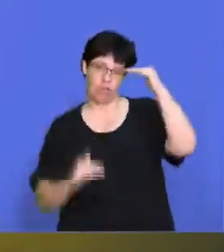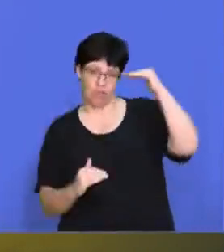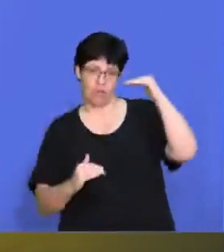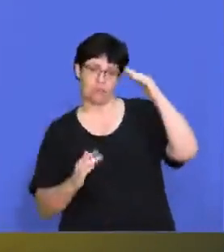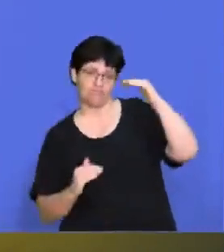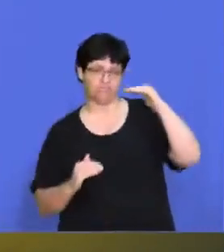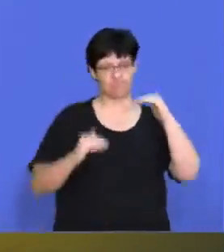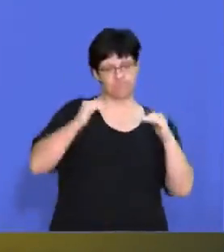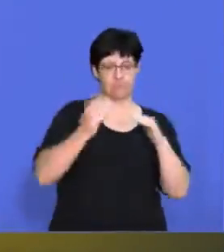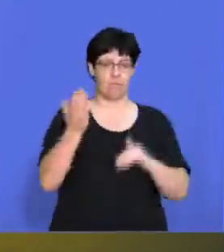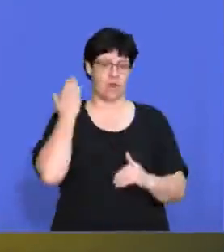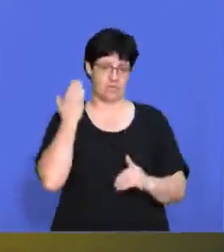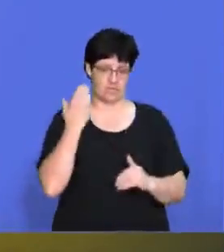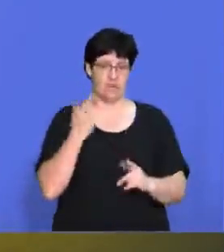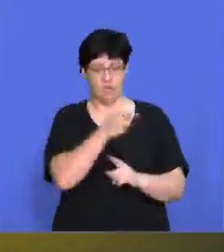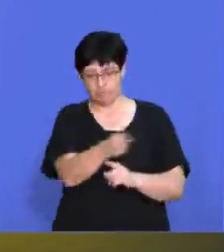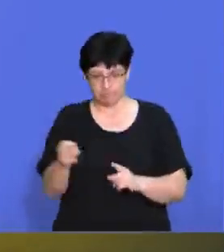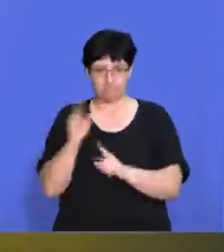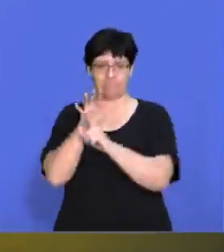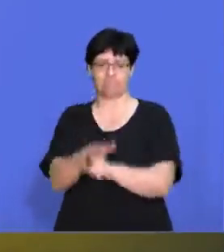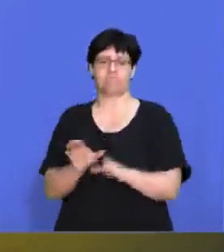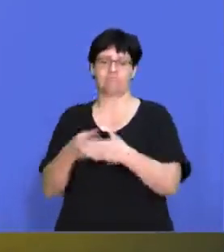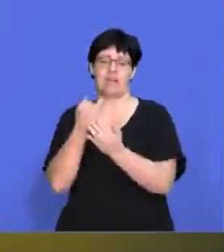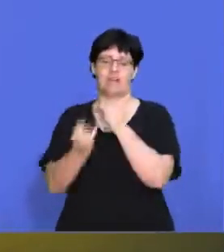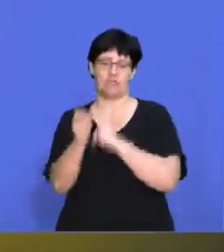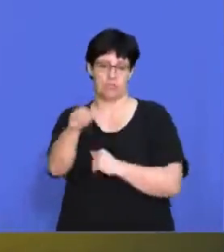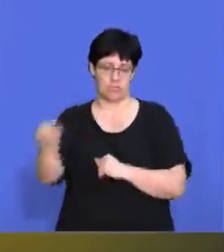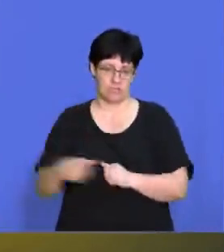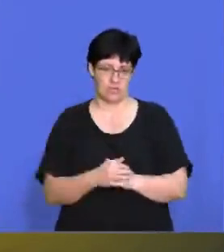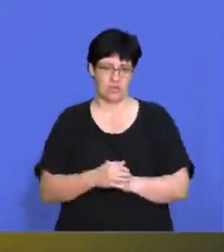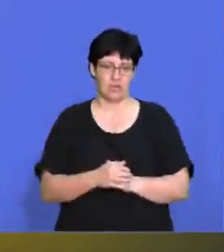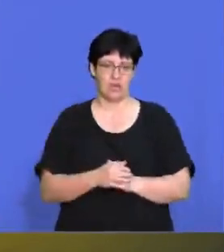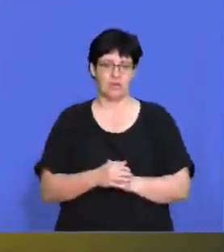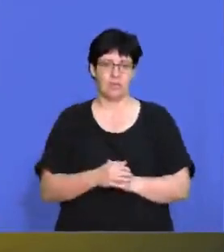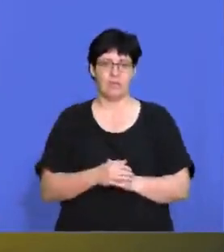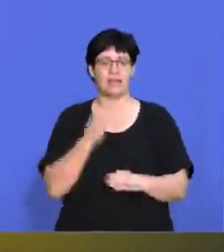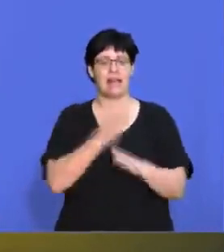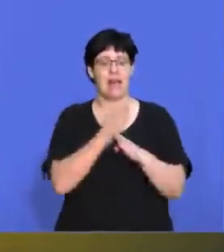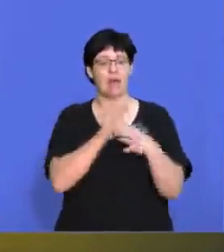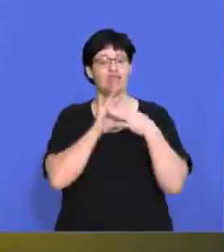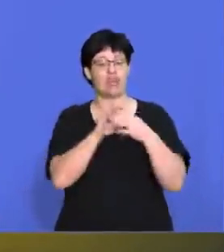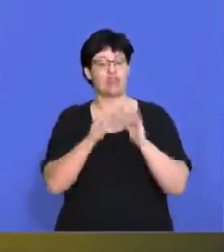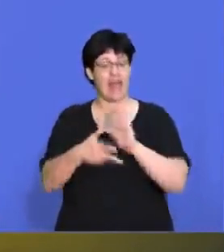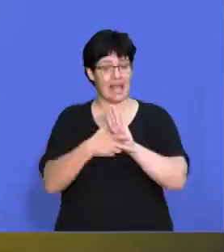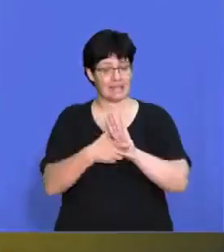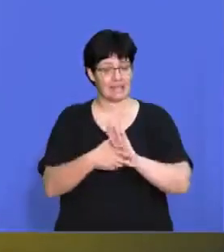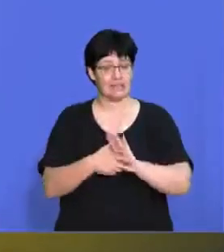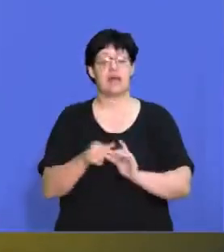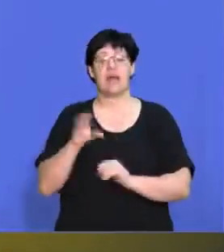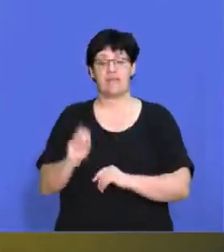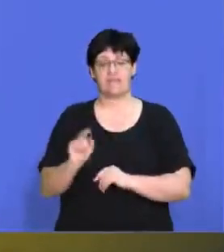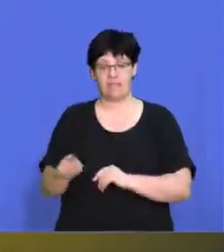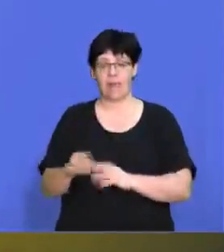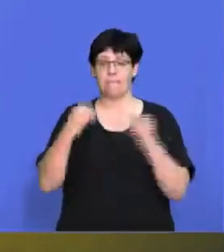imbalances from the past on previously disadvantaged individuals. So don't confuse it with the Labor Relations Act,